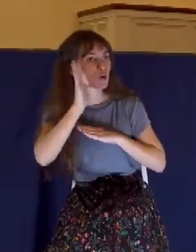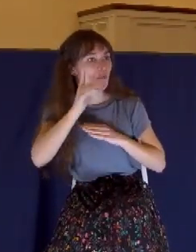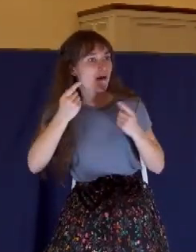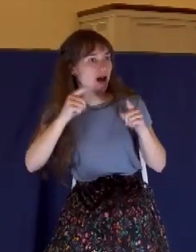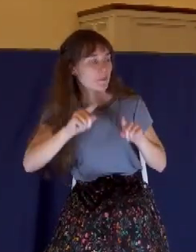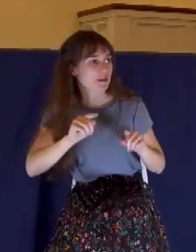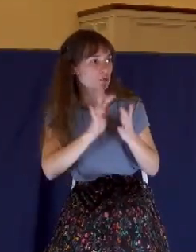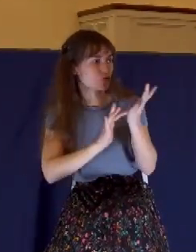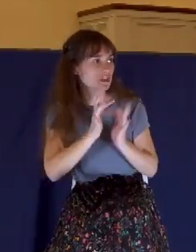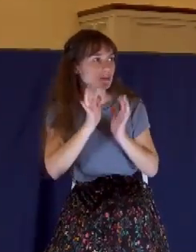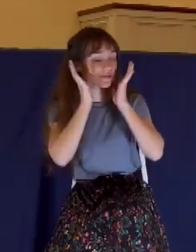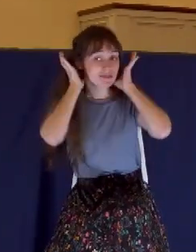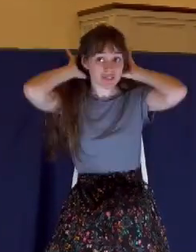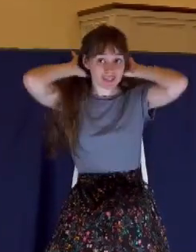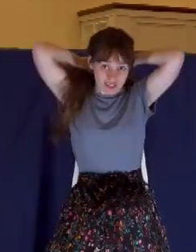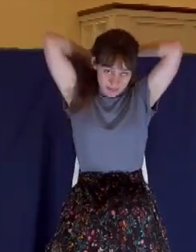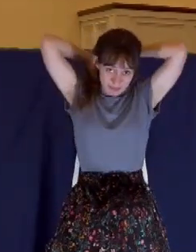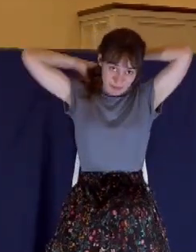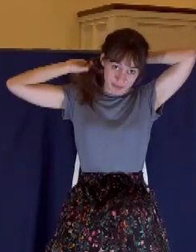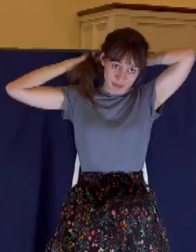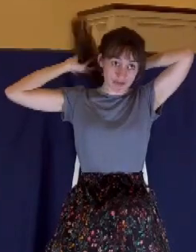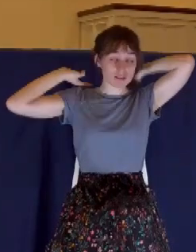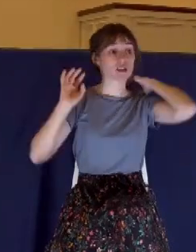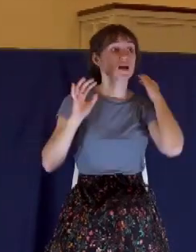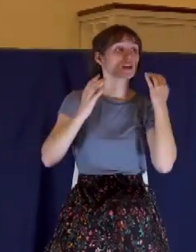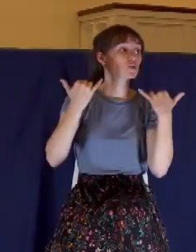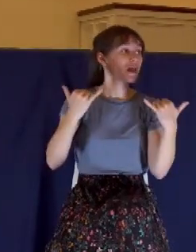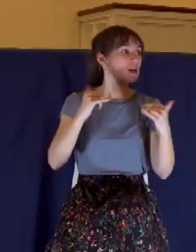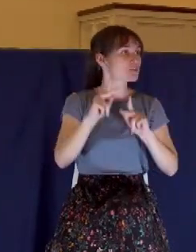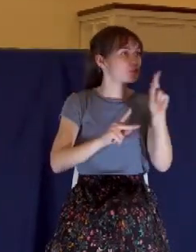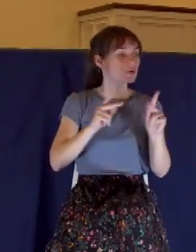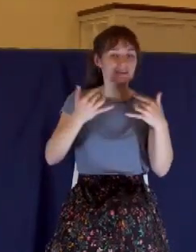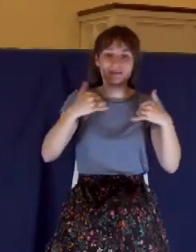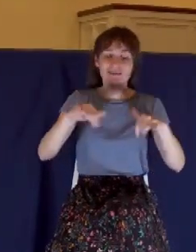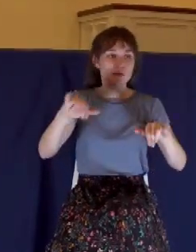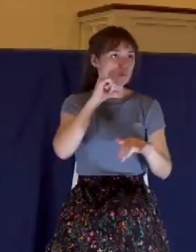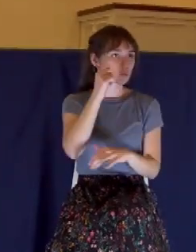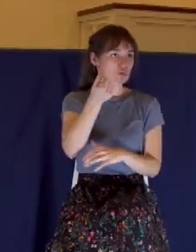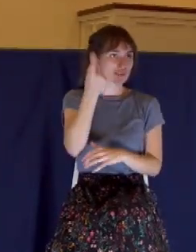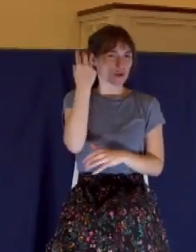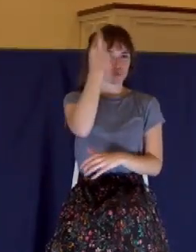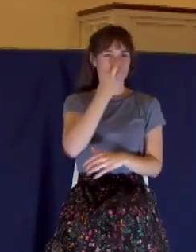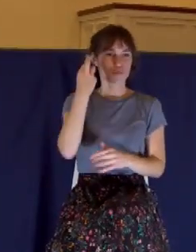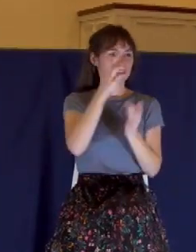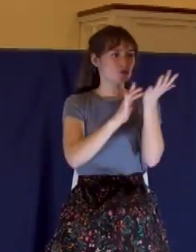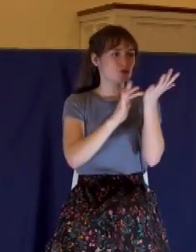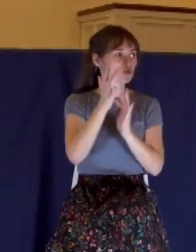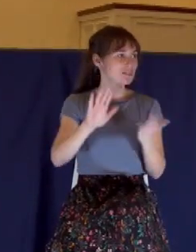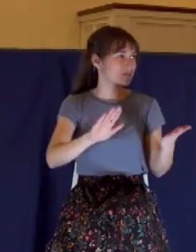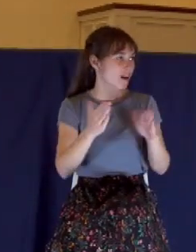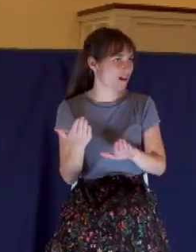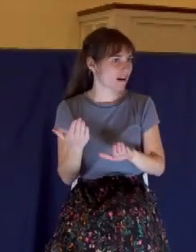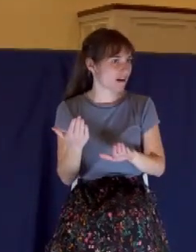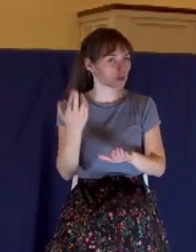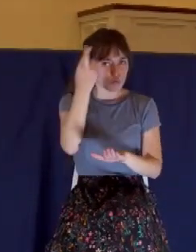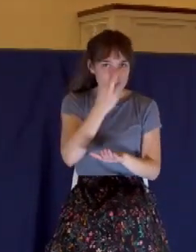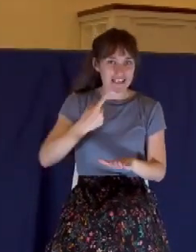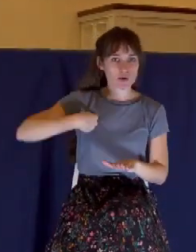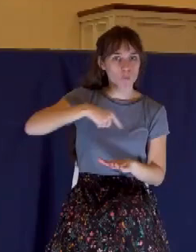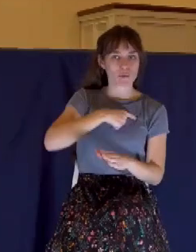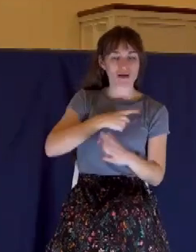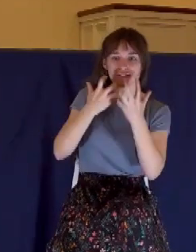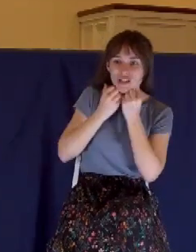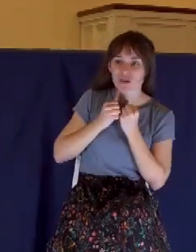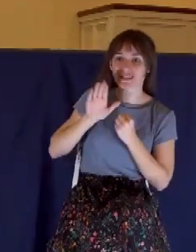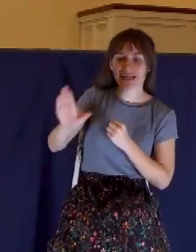the way, people today, they still don't understand why Jesus died. They still don't contemplate why we cherish the redemptive work